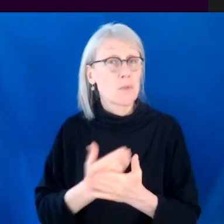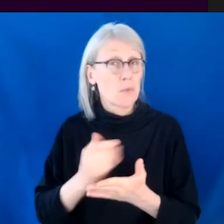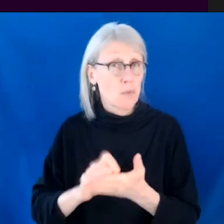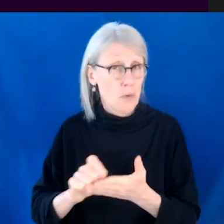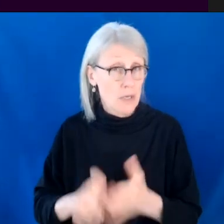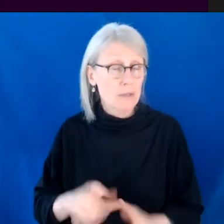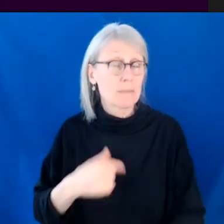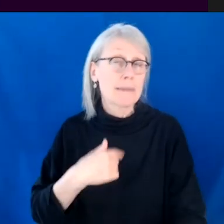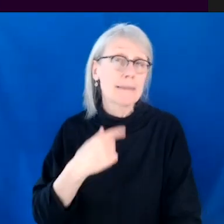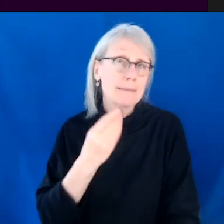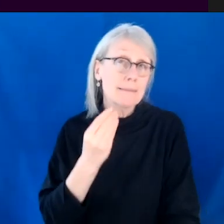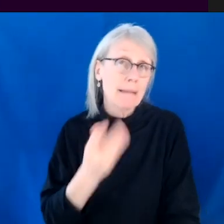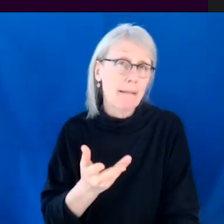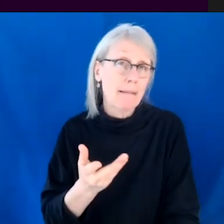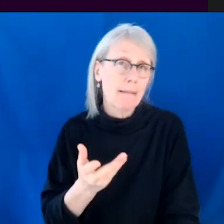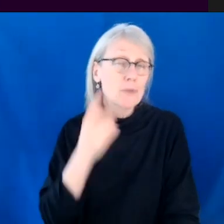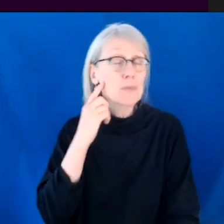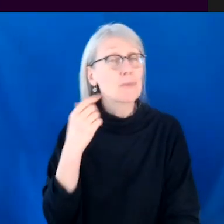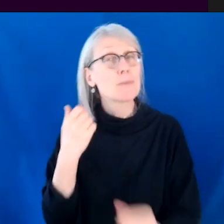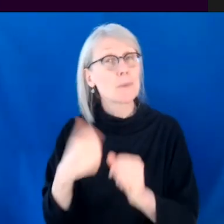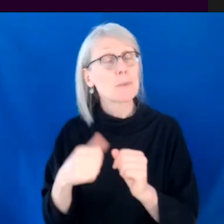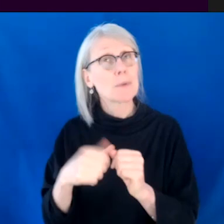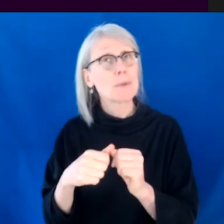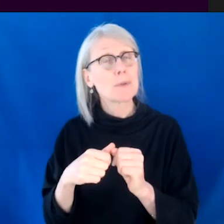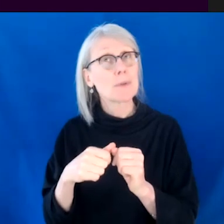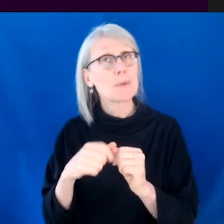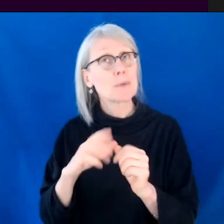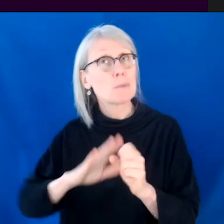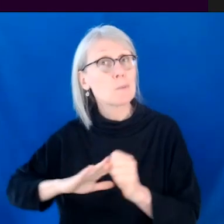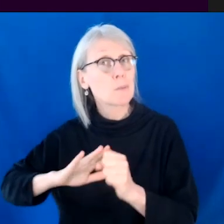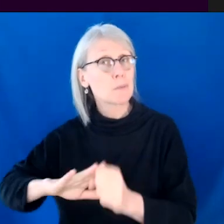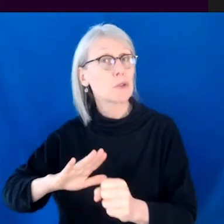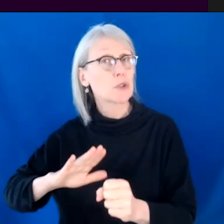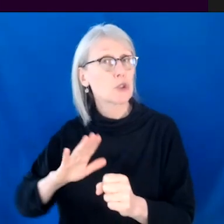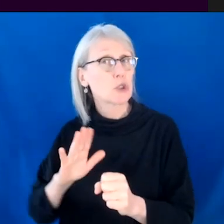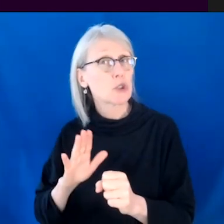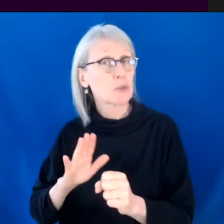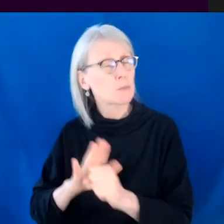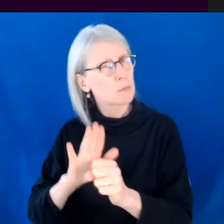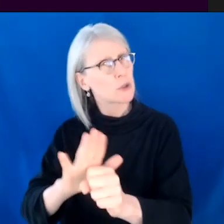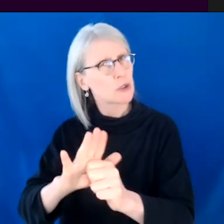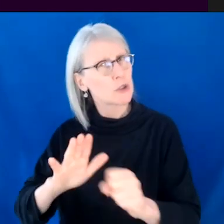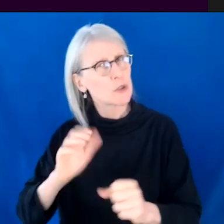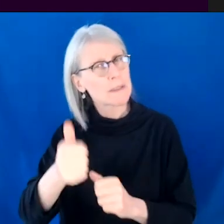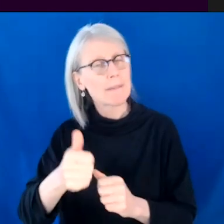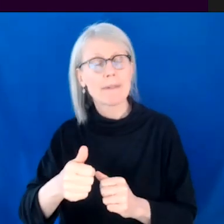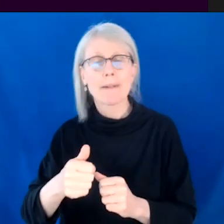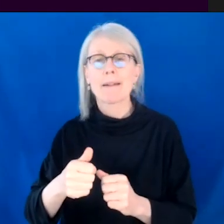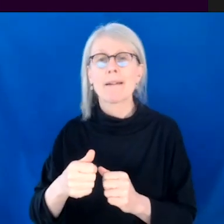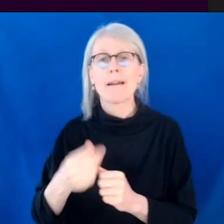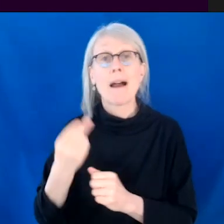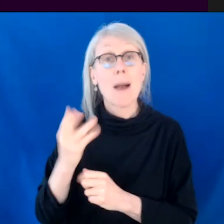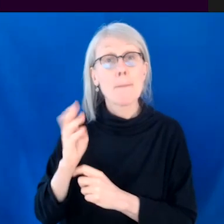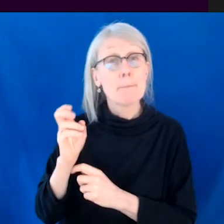put yourself out there and like to push yourself a little. Like, I think when I first started out, when I went to Humber, I